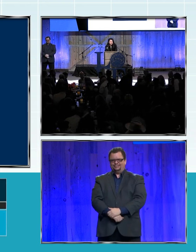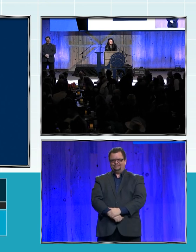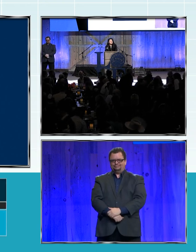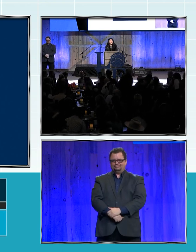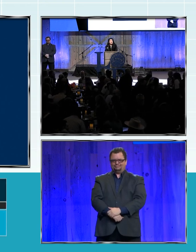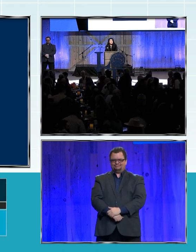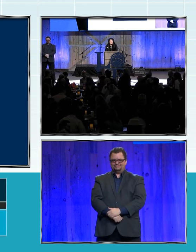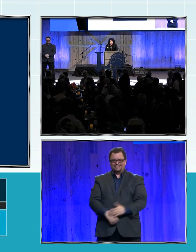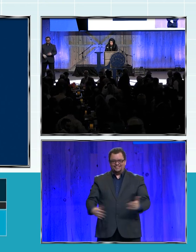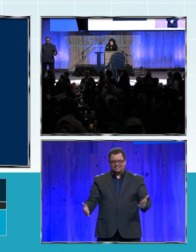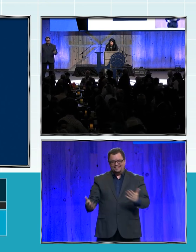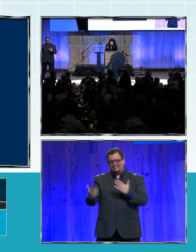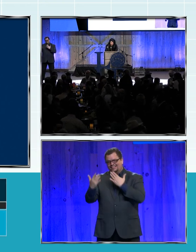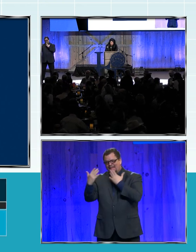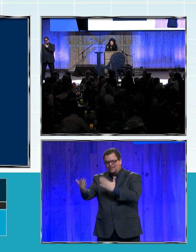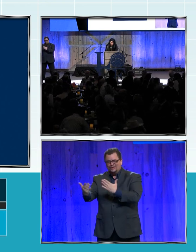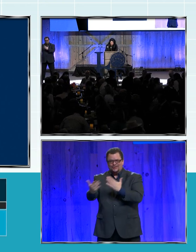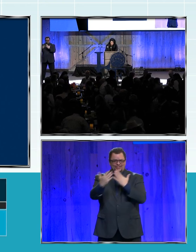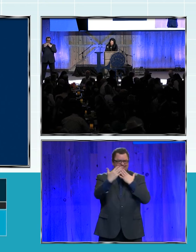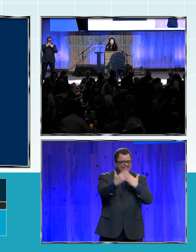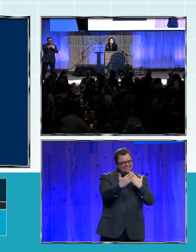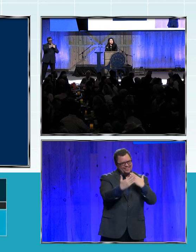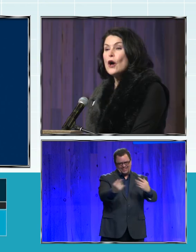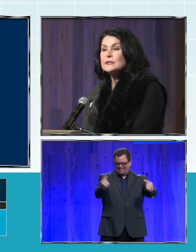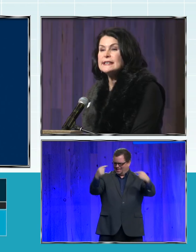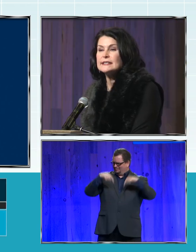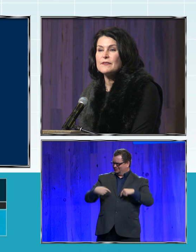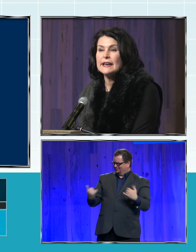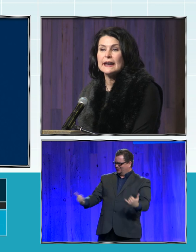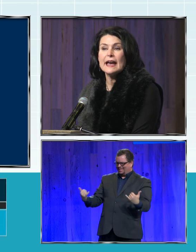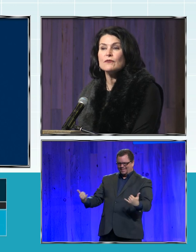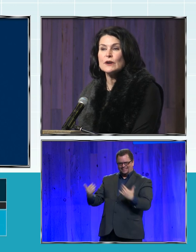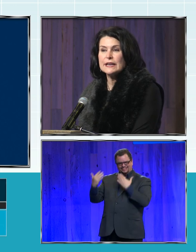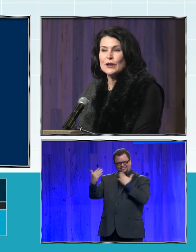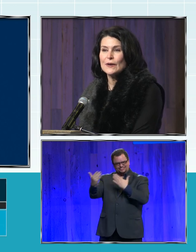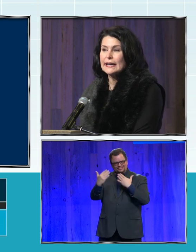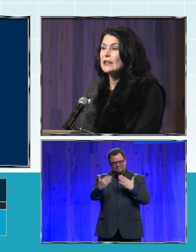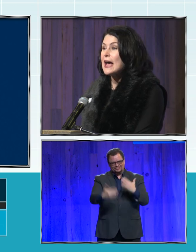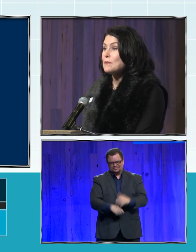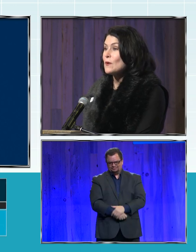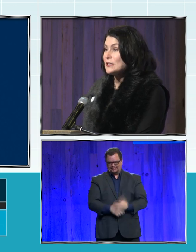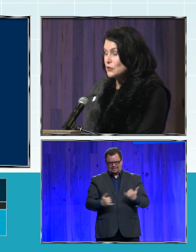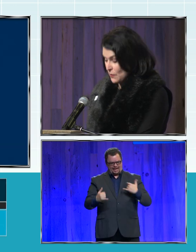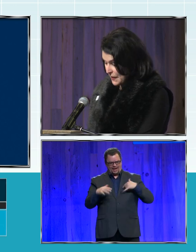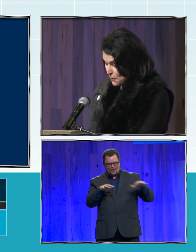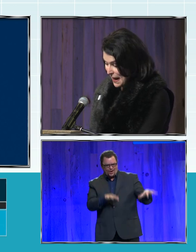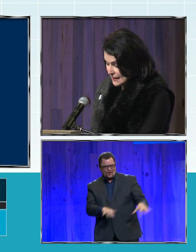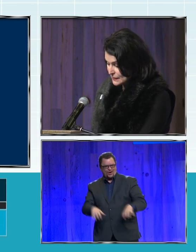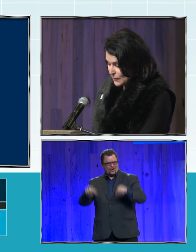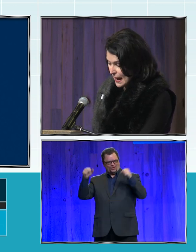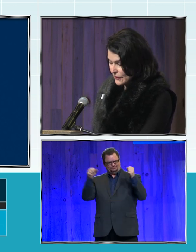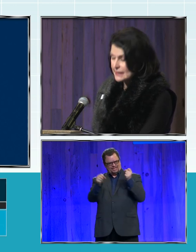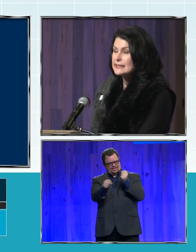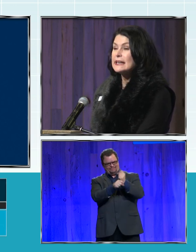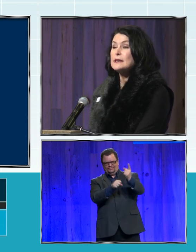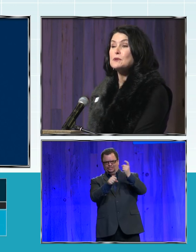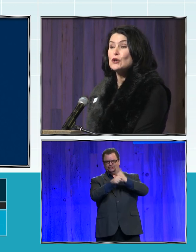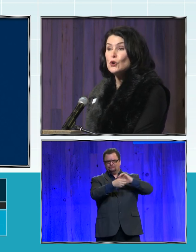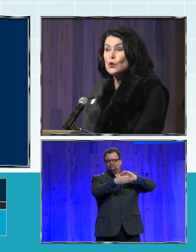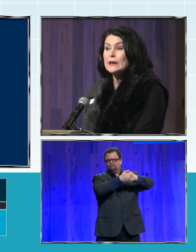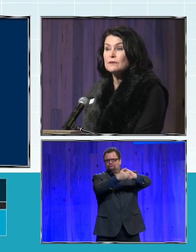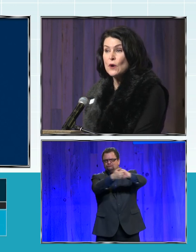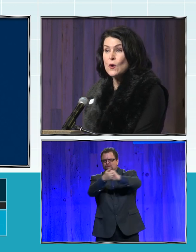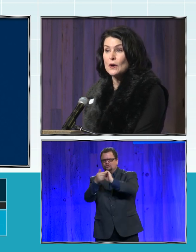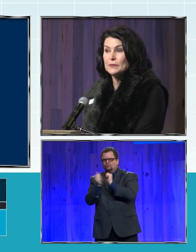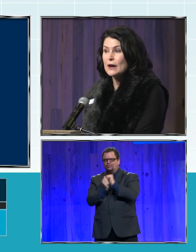So thank you so much for joining us today. We host this event every year in collaboration with El Paso County to keep